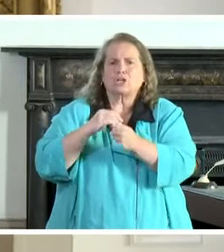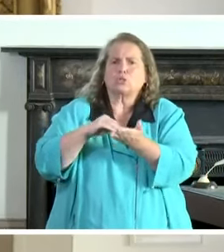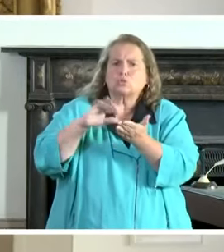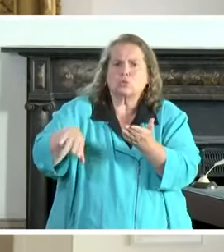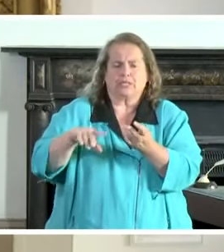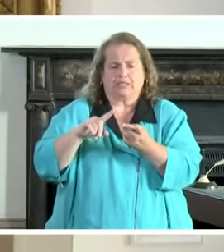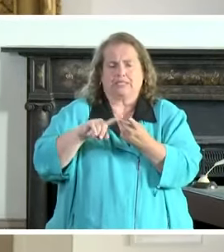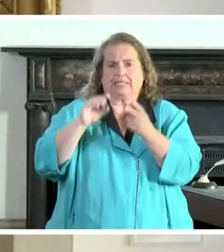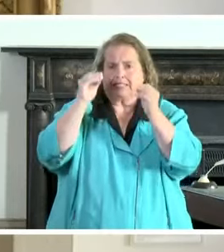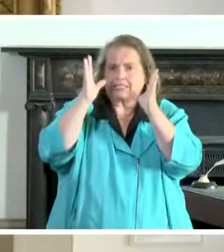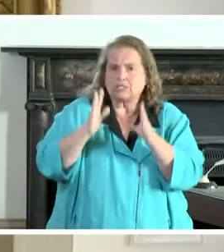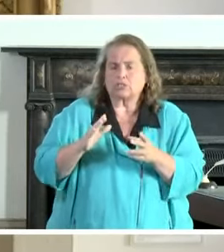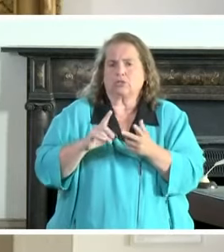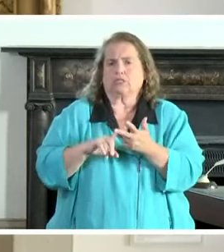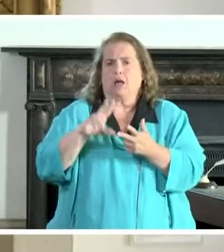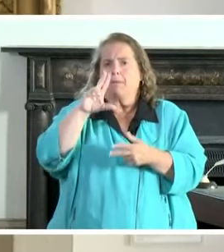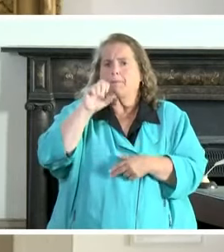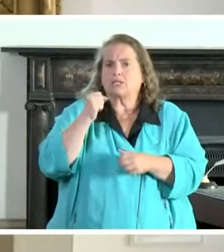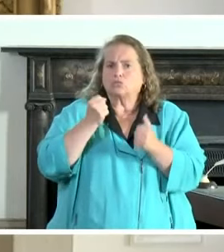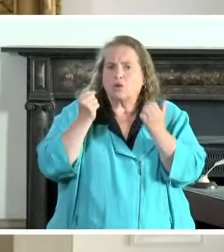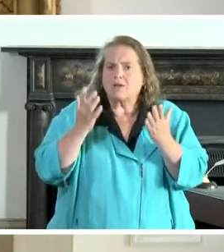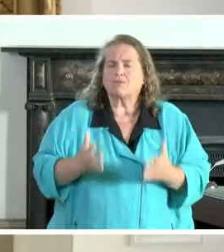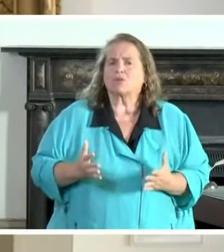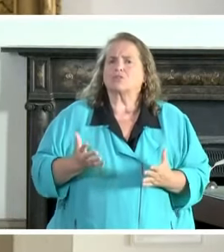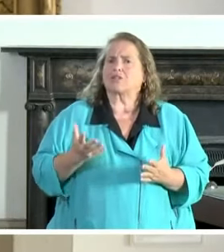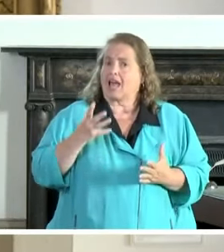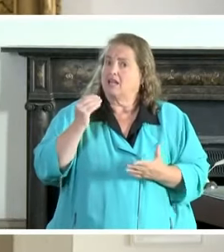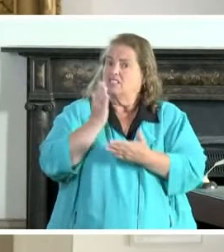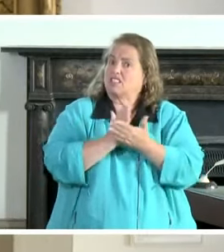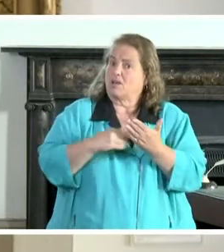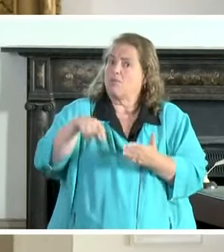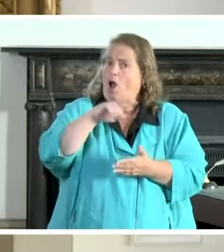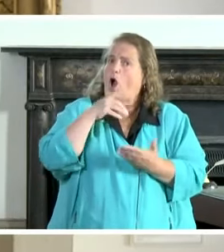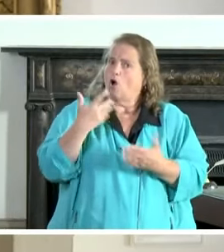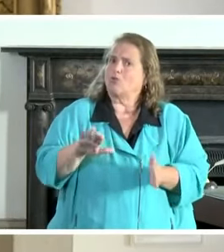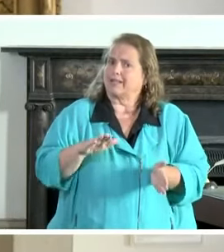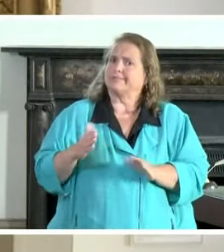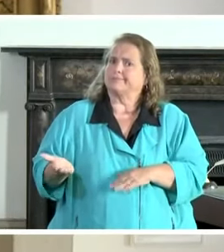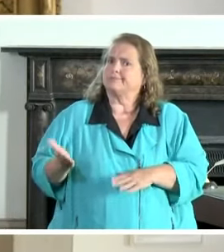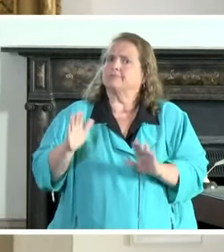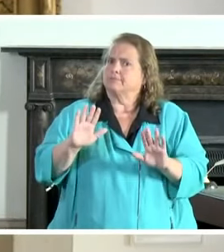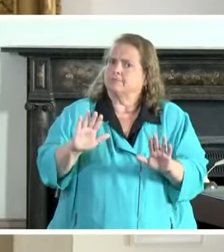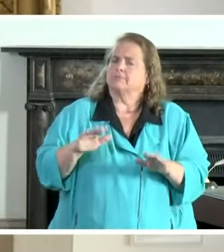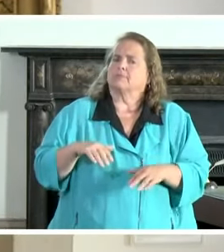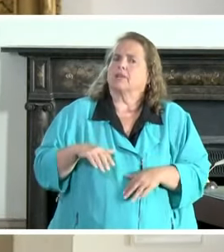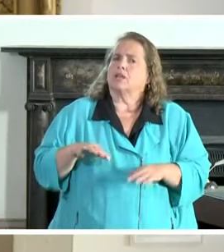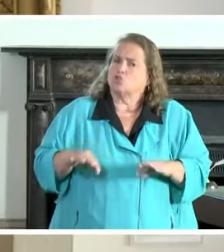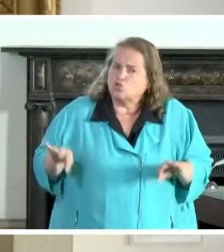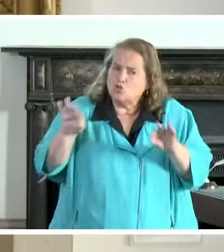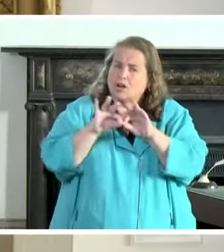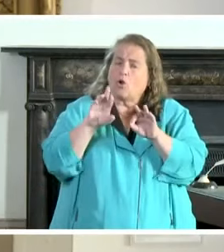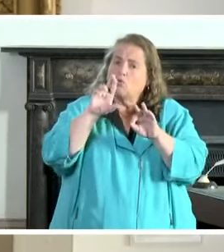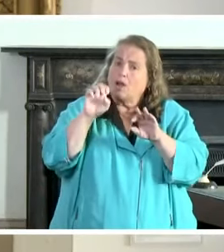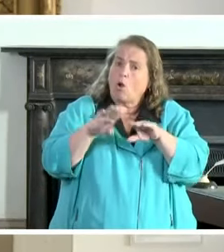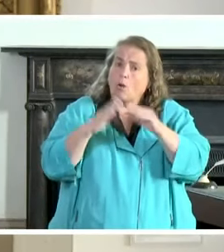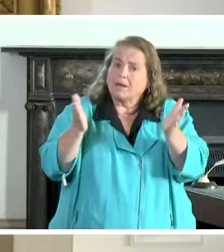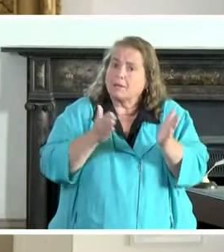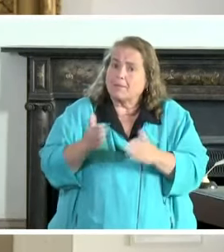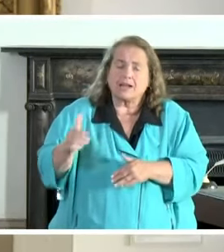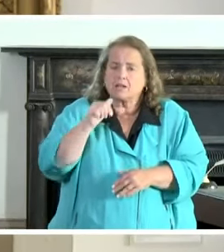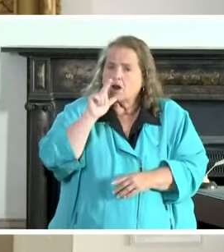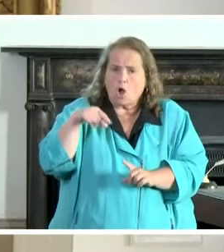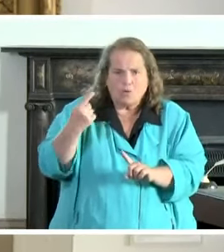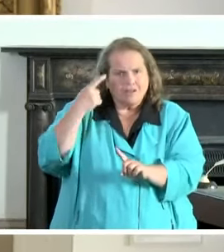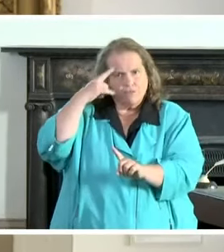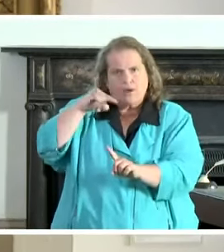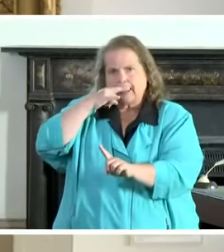drivers and the rest and we've already lost some of those it is critical that the reopening plan isn't just about the kids